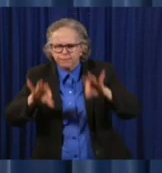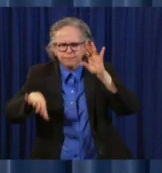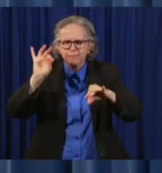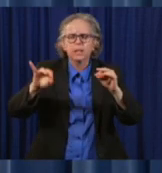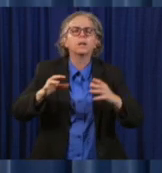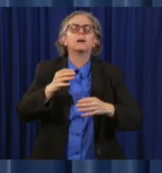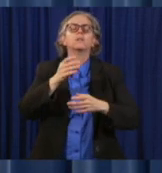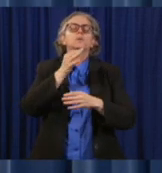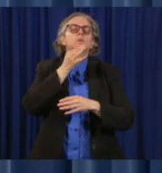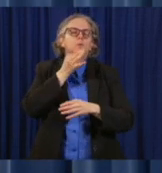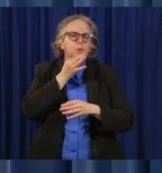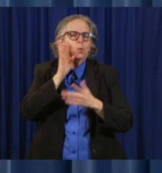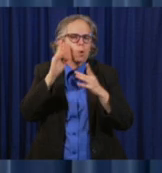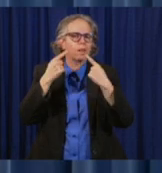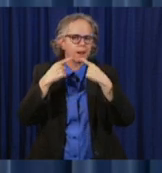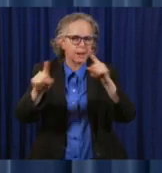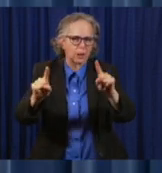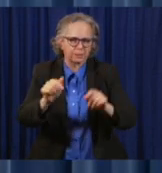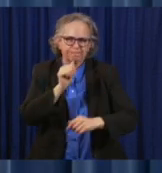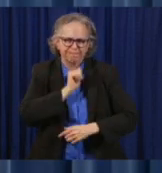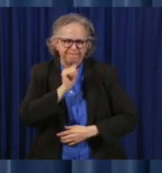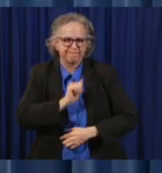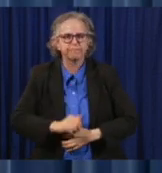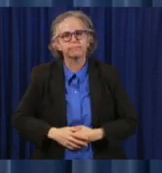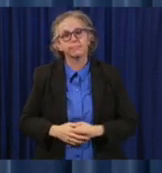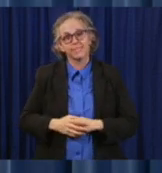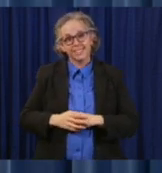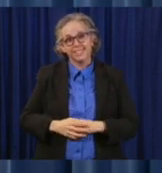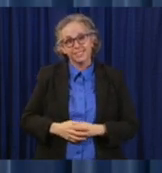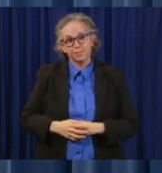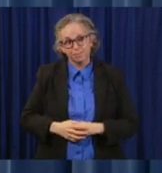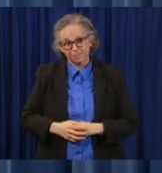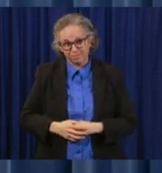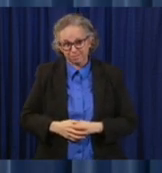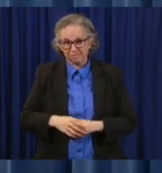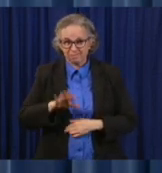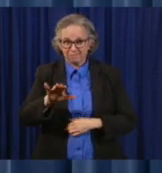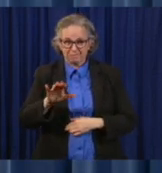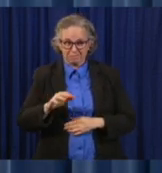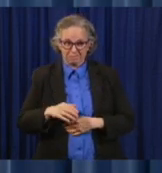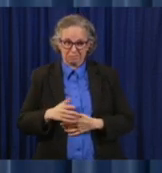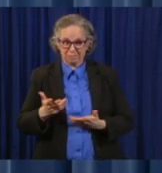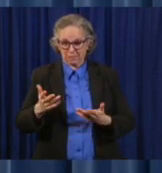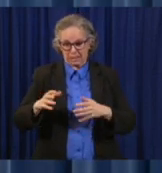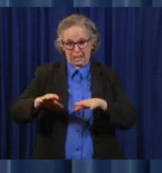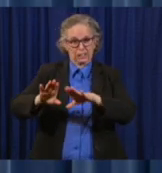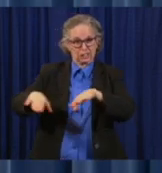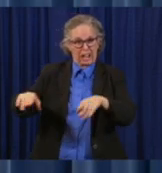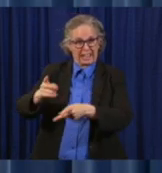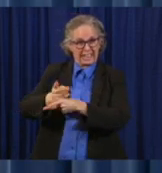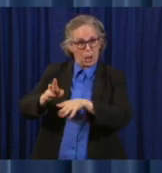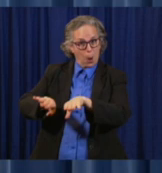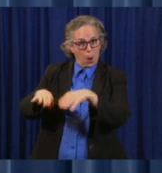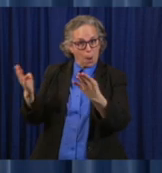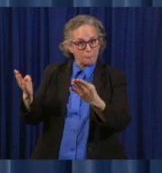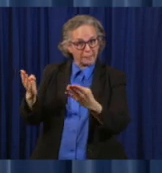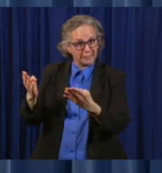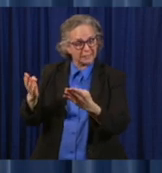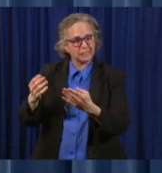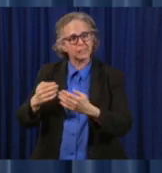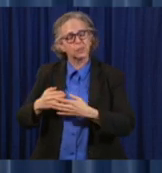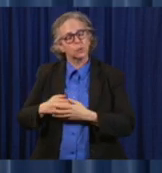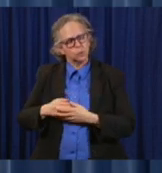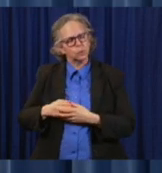I do not intend to move forward on opening child care centers until Ohio has the most science-based